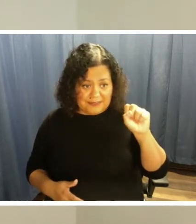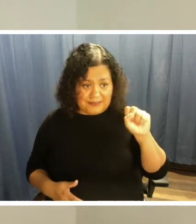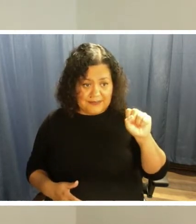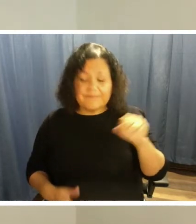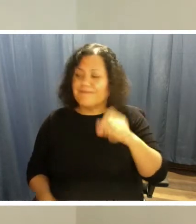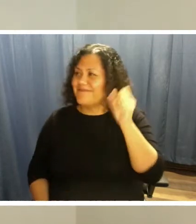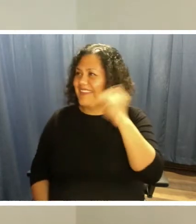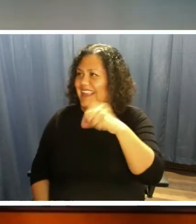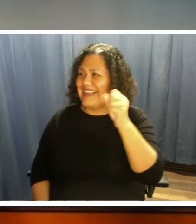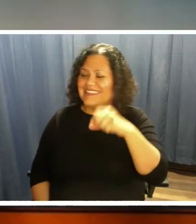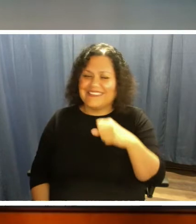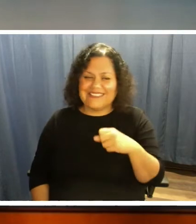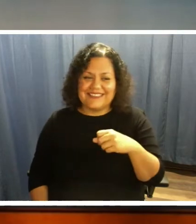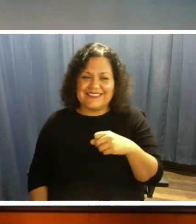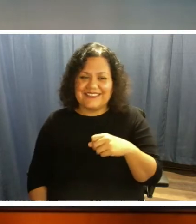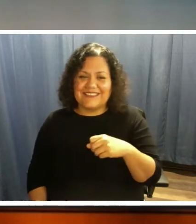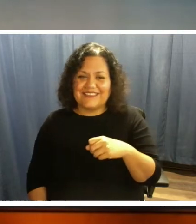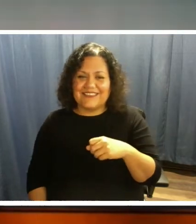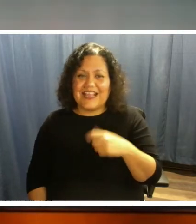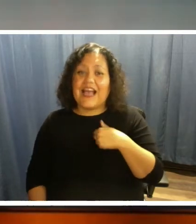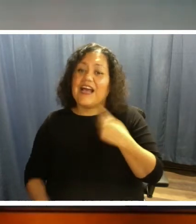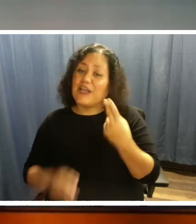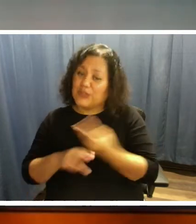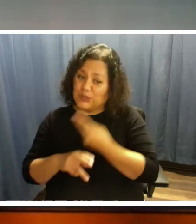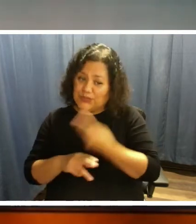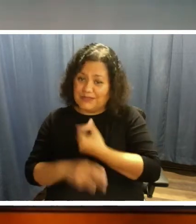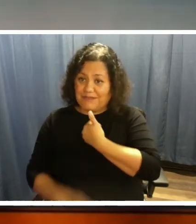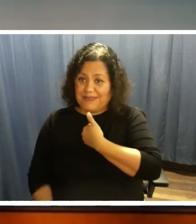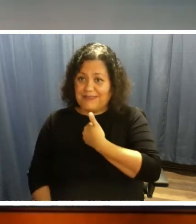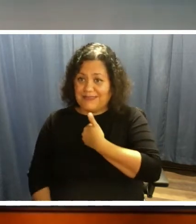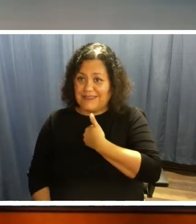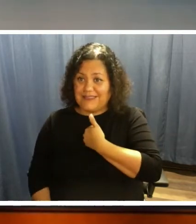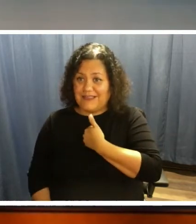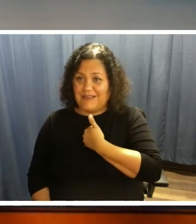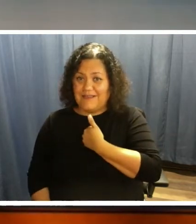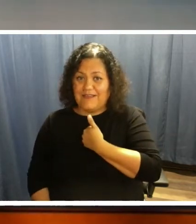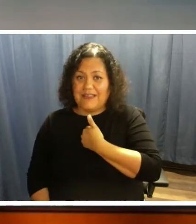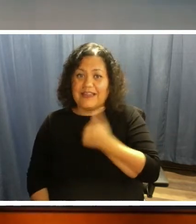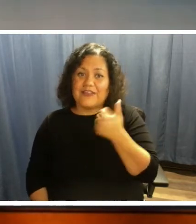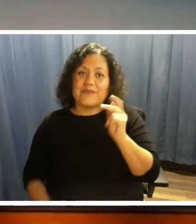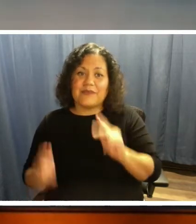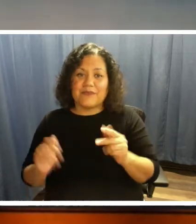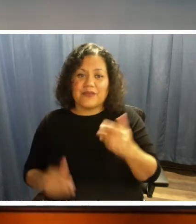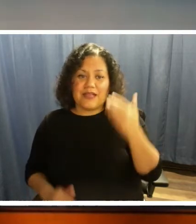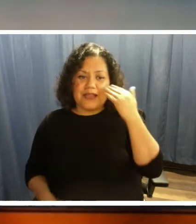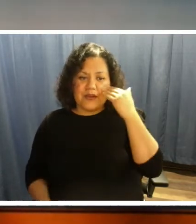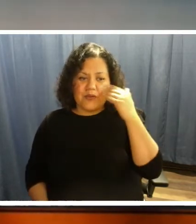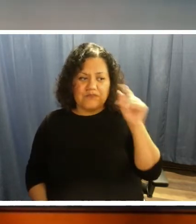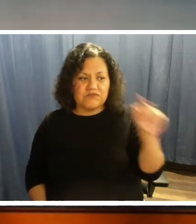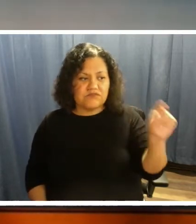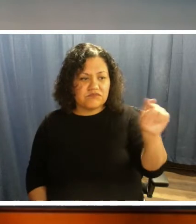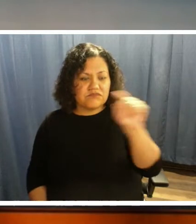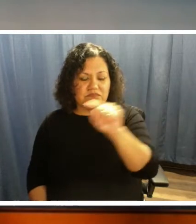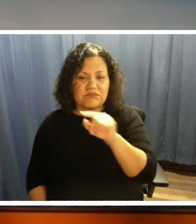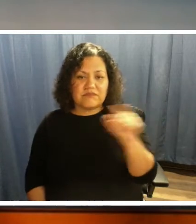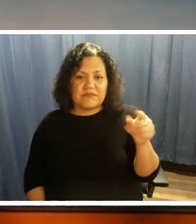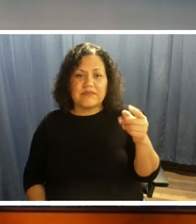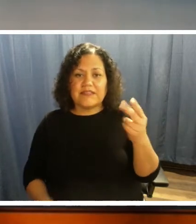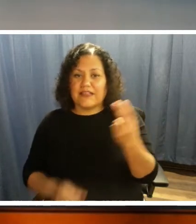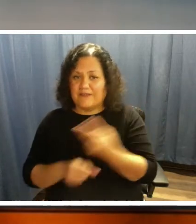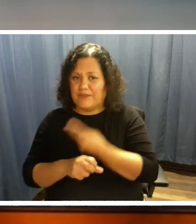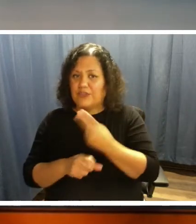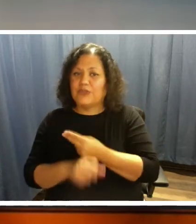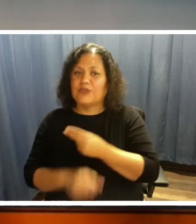used it and other people that I know that utilize the service have also